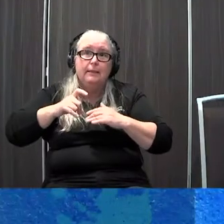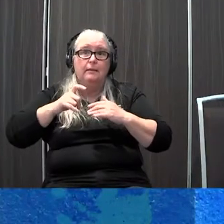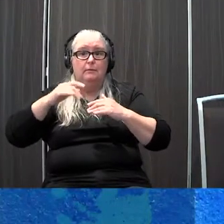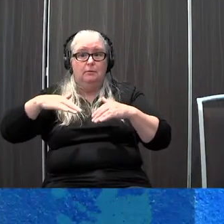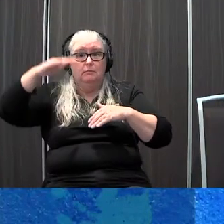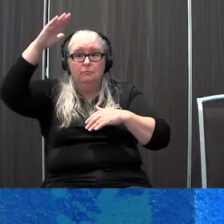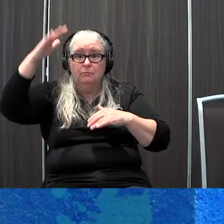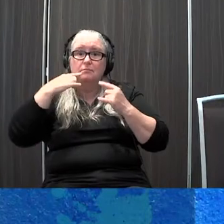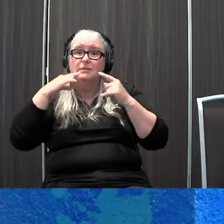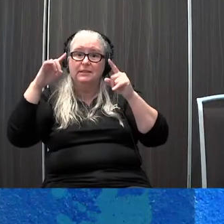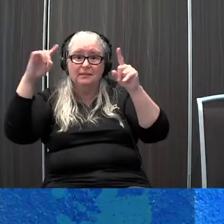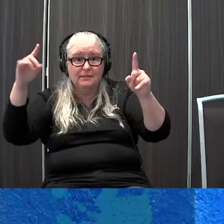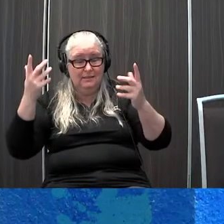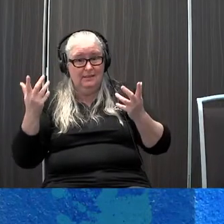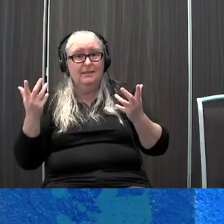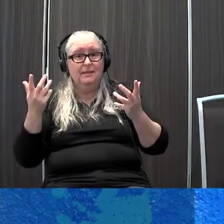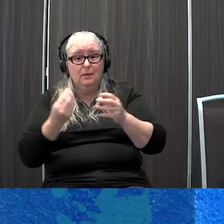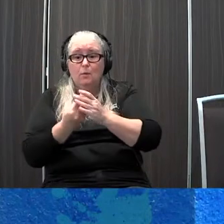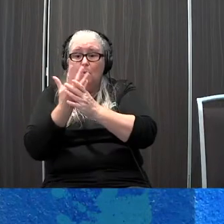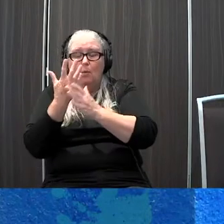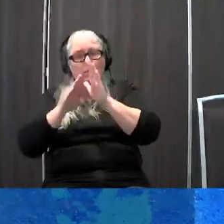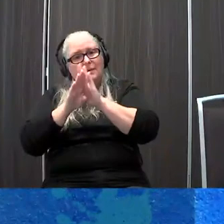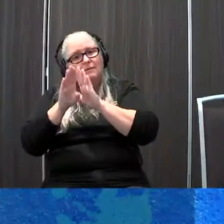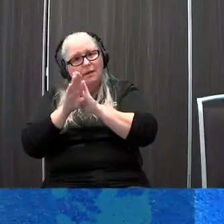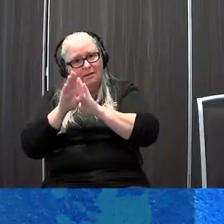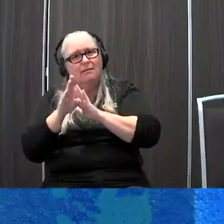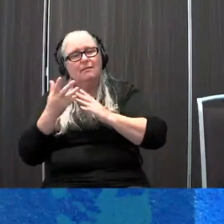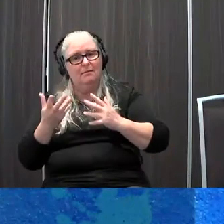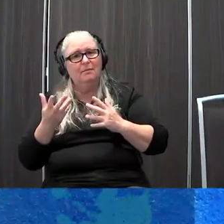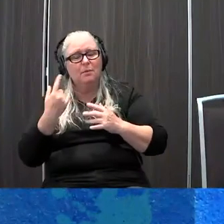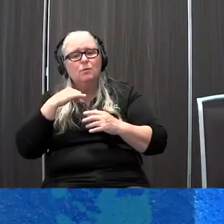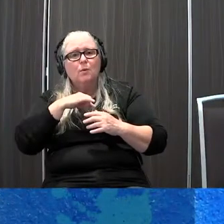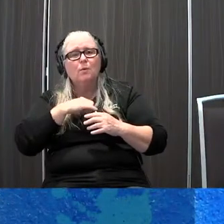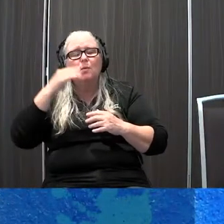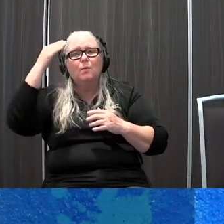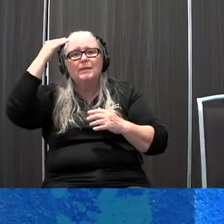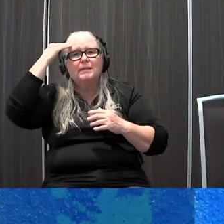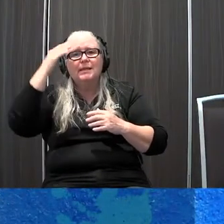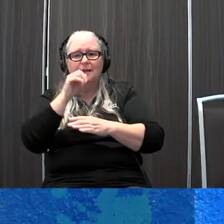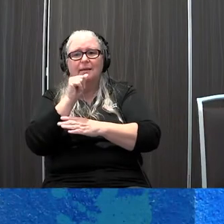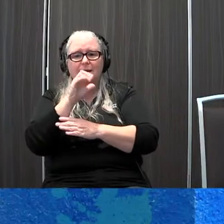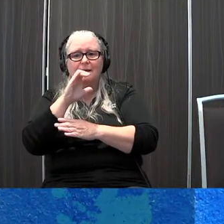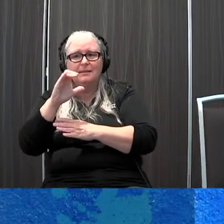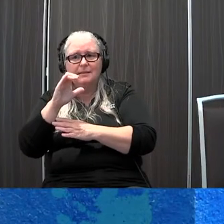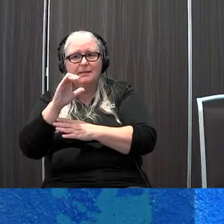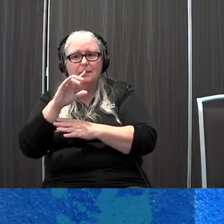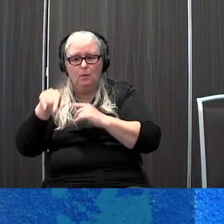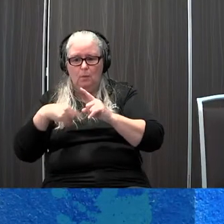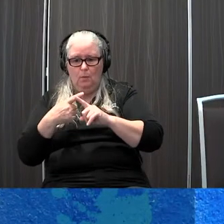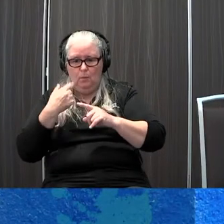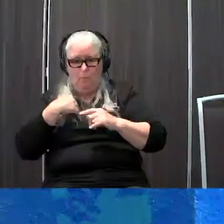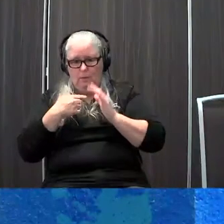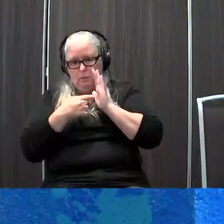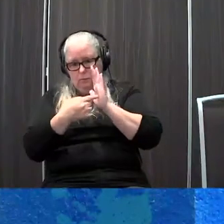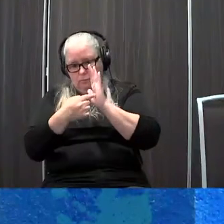continue to grow and develop so what we find is that AAC when we introduce AAC